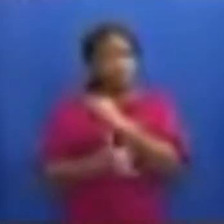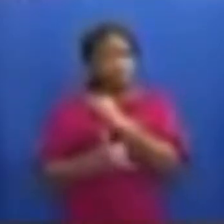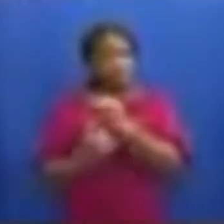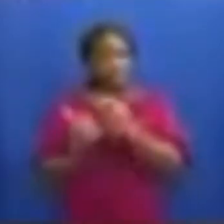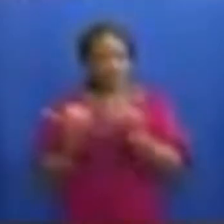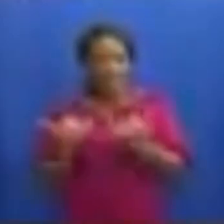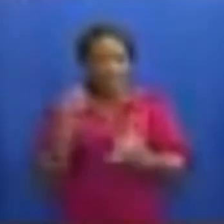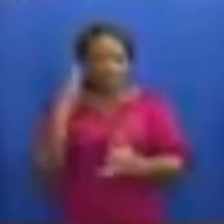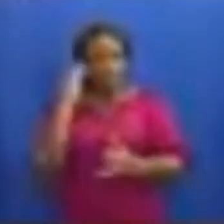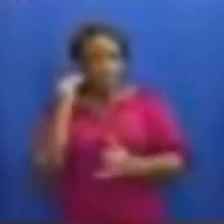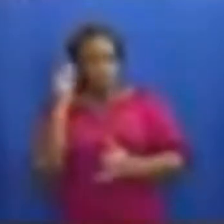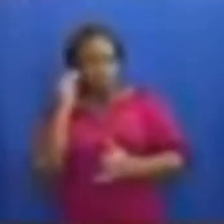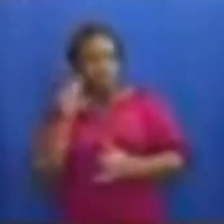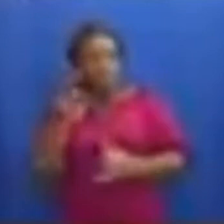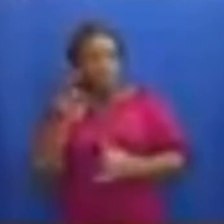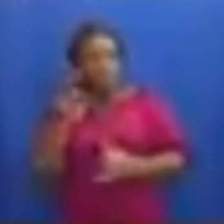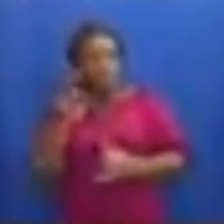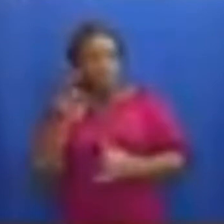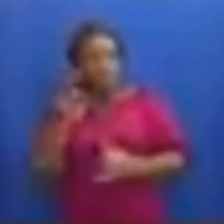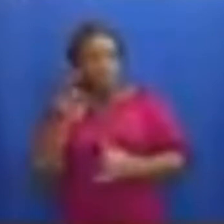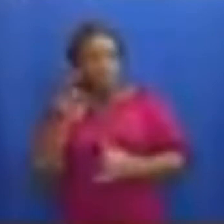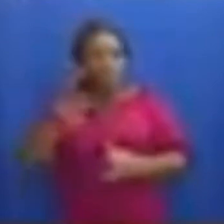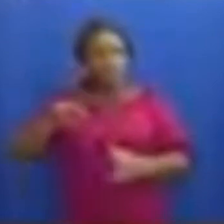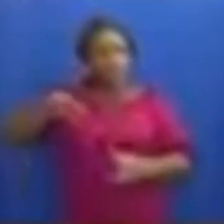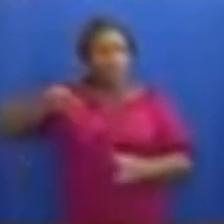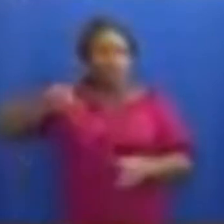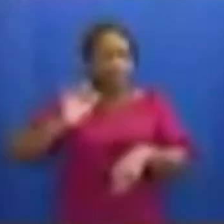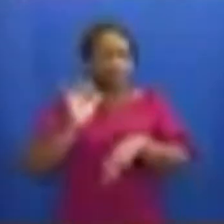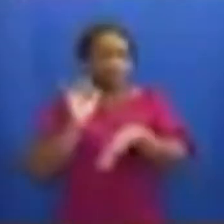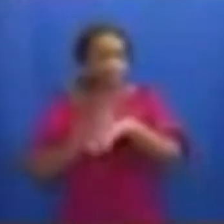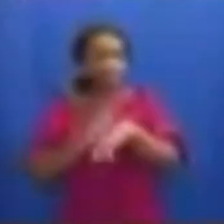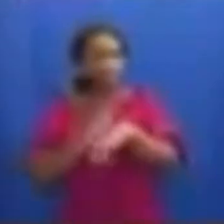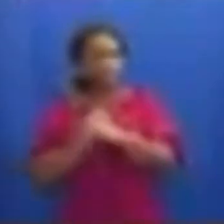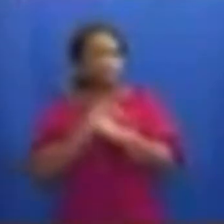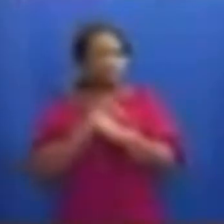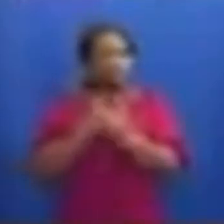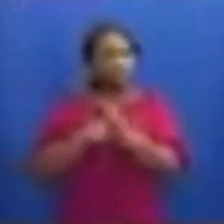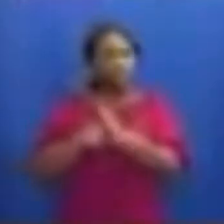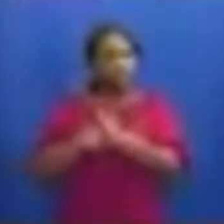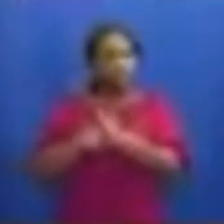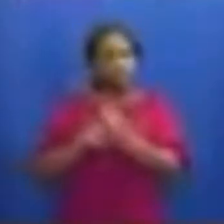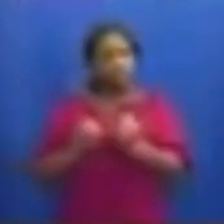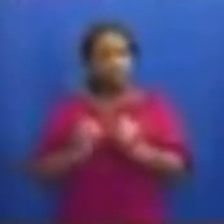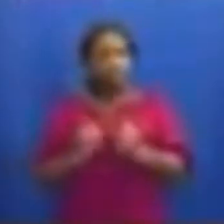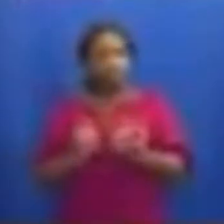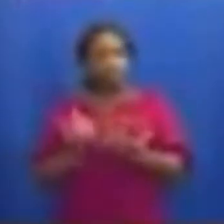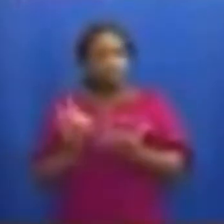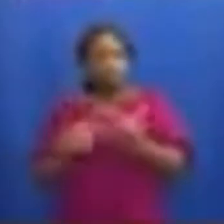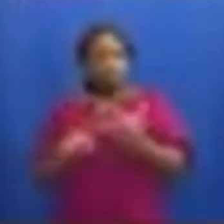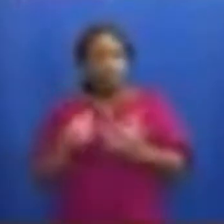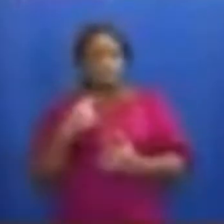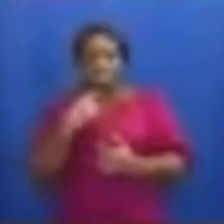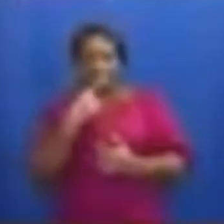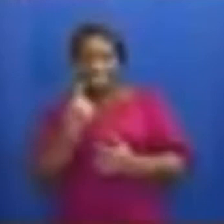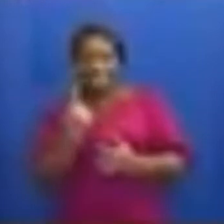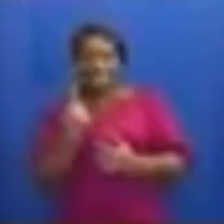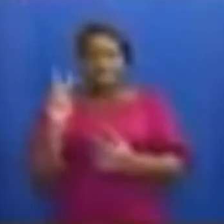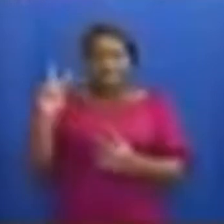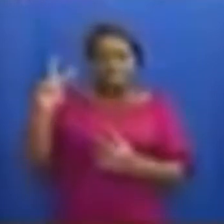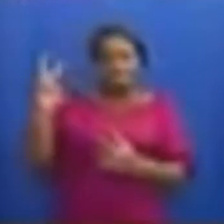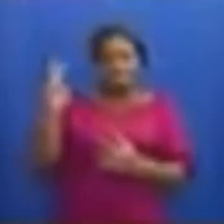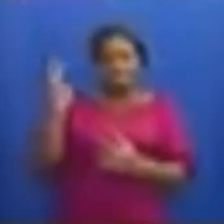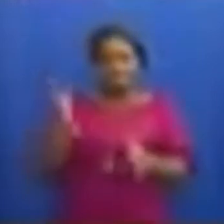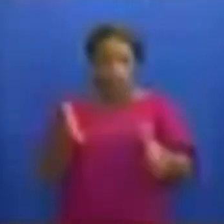experiencing hikes in infections and the emergence of what is referred to as the second